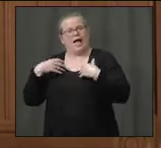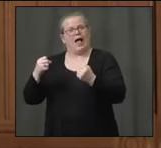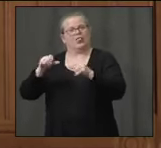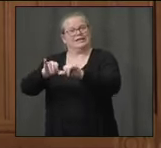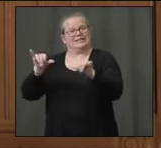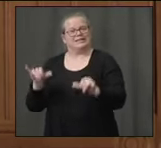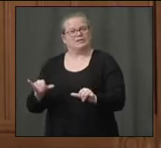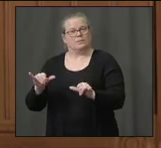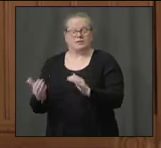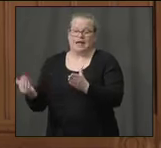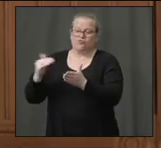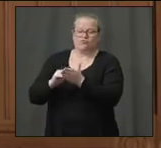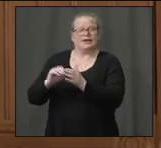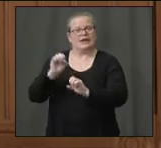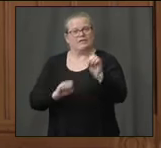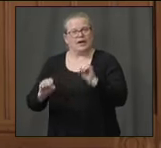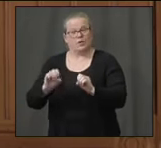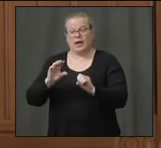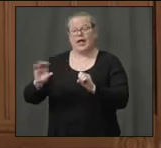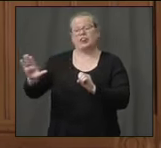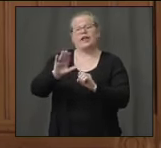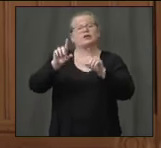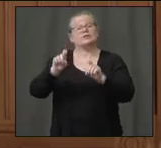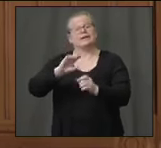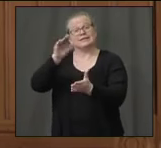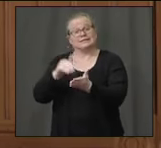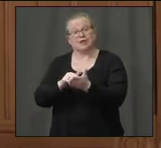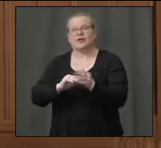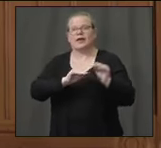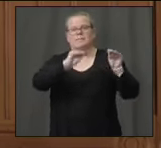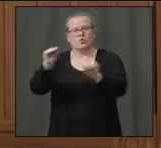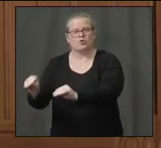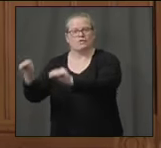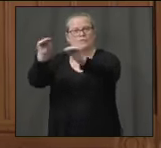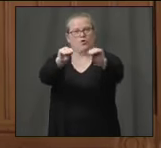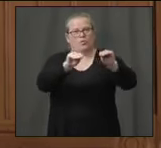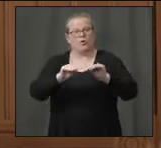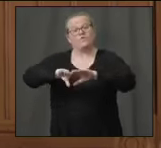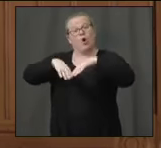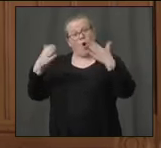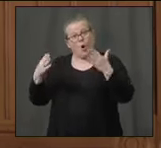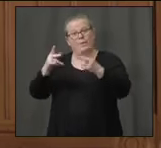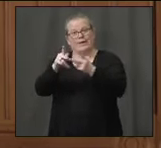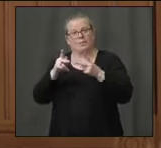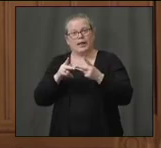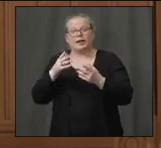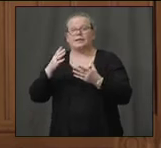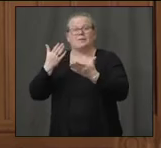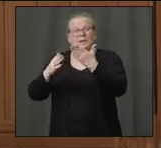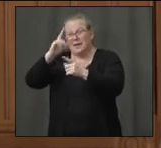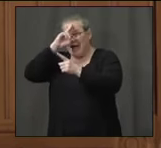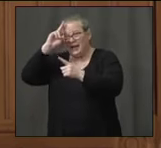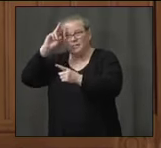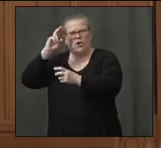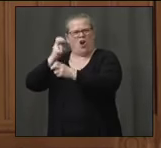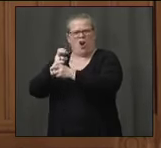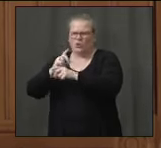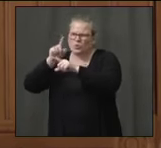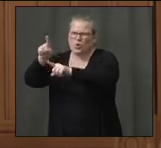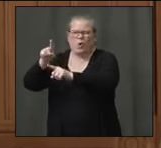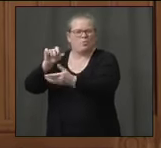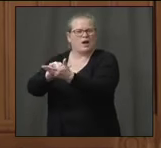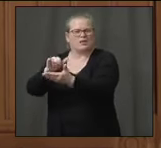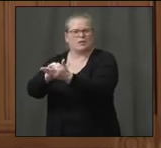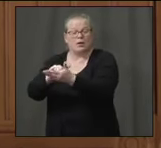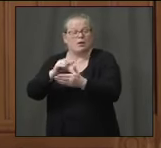and relocate these testing centers to places that may, in fact, be more accessible than the hospitals that they themselves are.